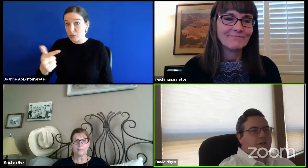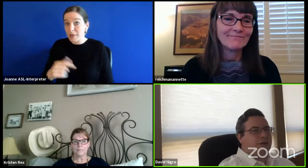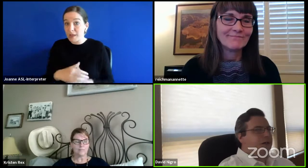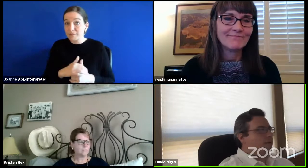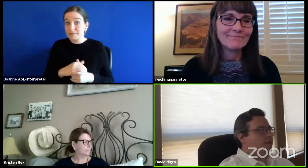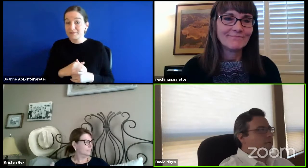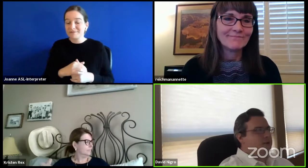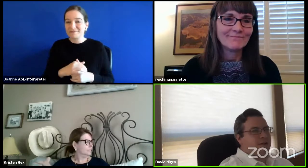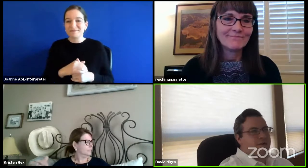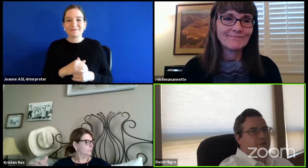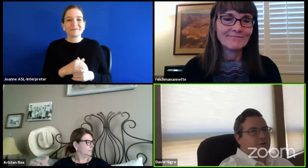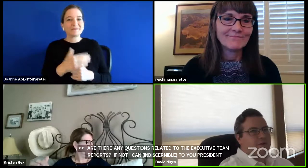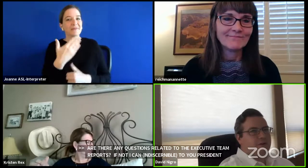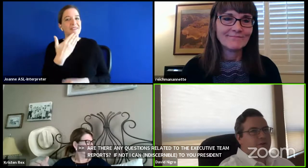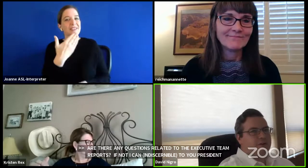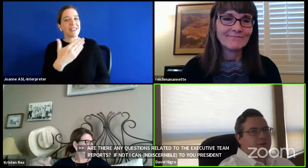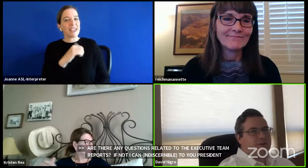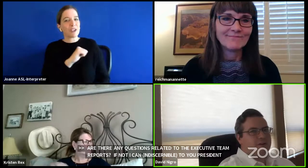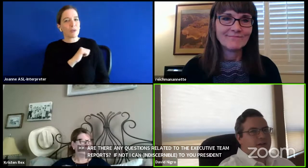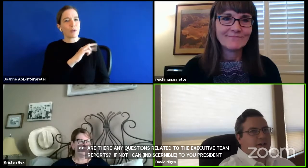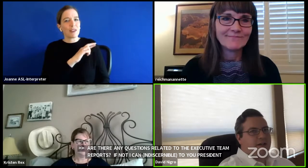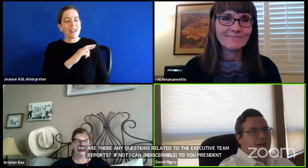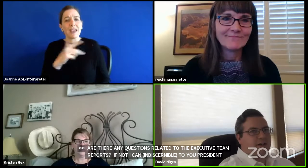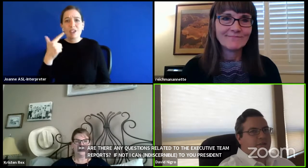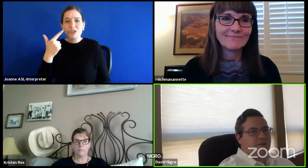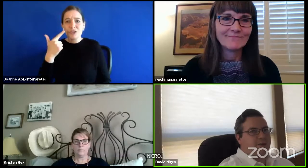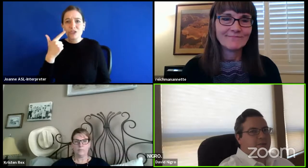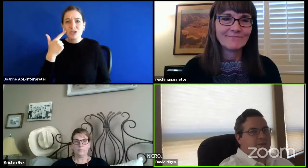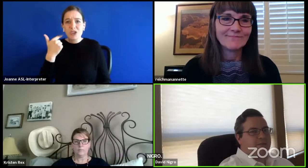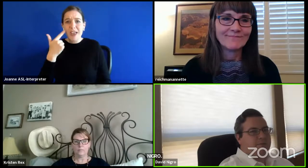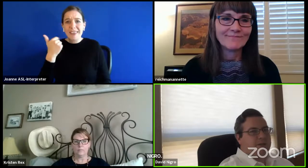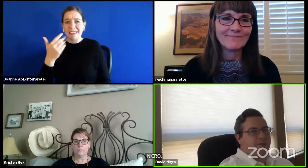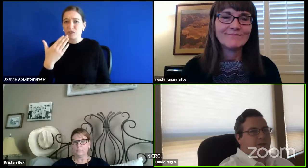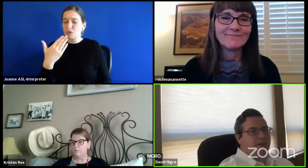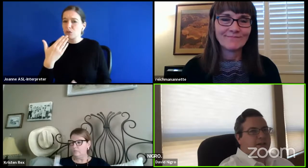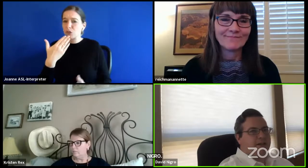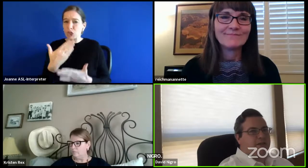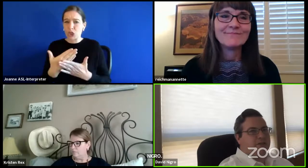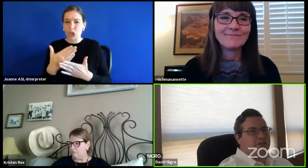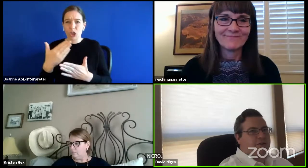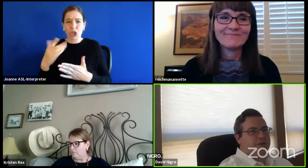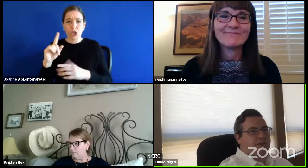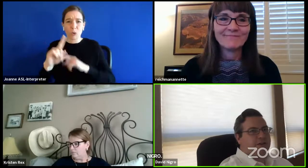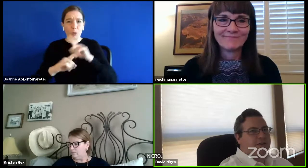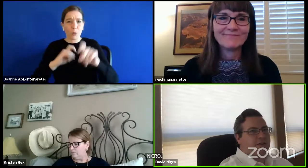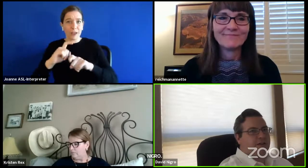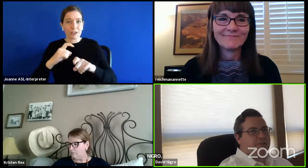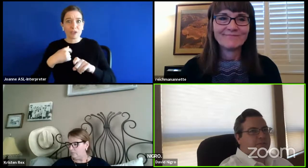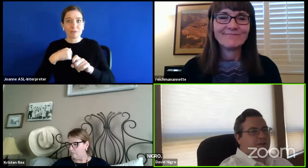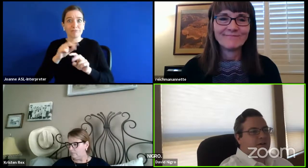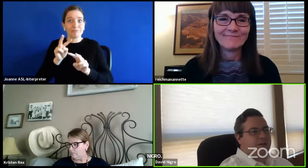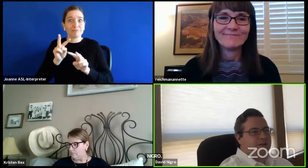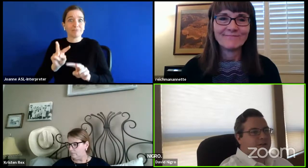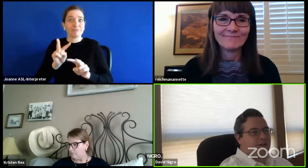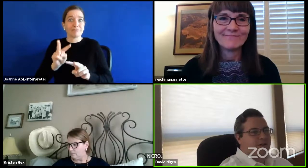Thank you, Annette. Shelly, those are all great questions. And I am eagerly awaiting the answers in our next